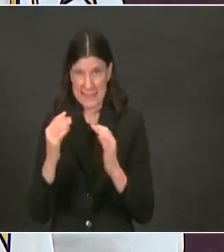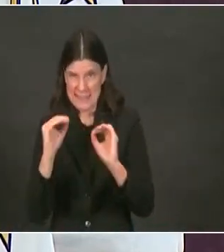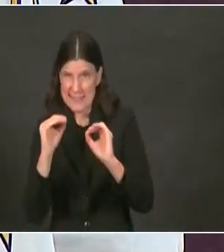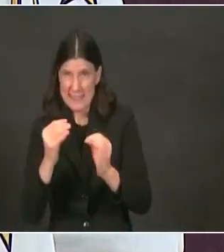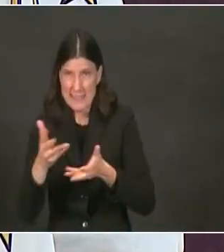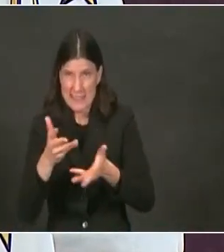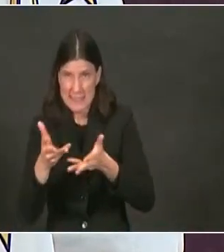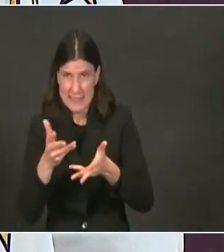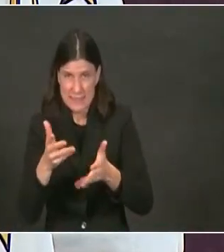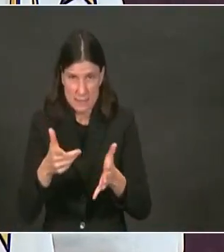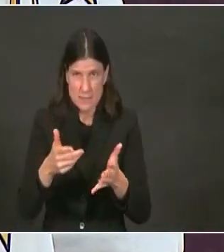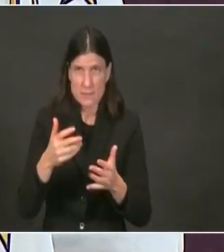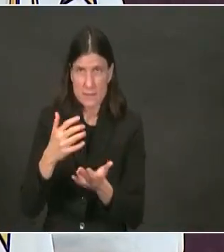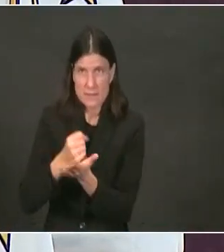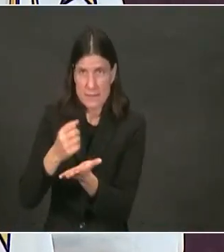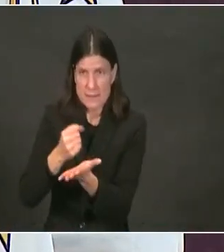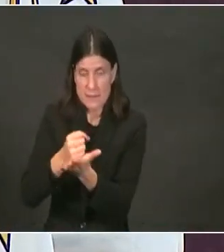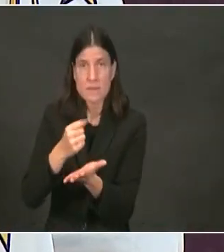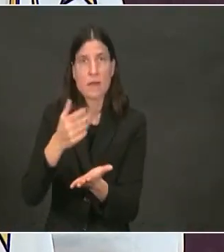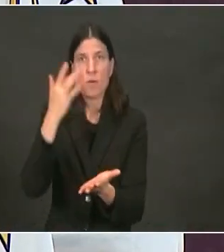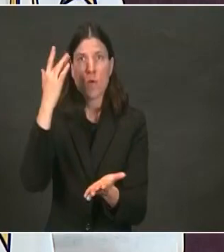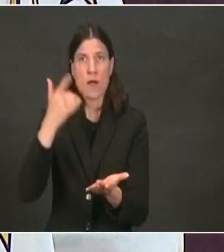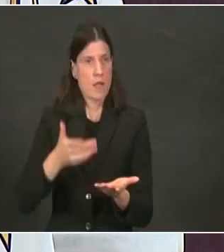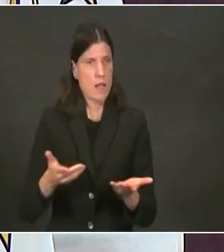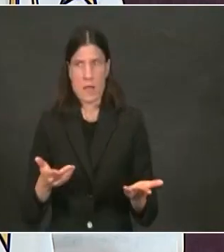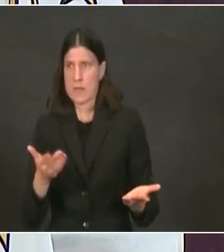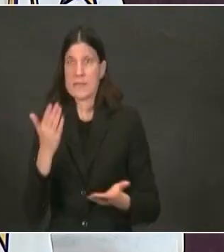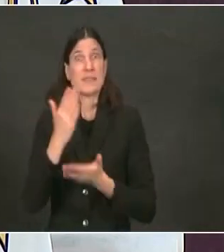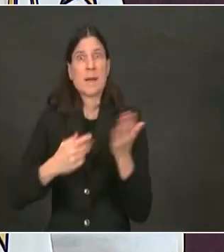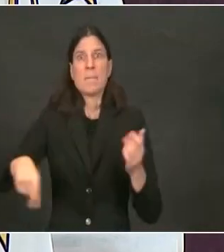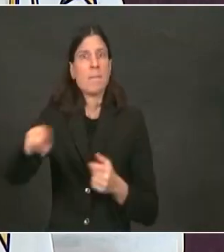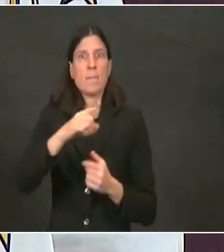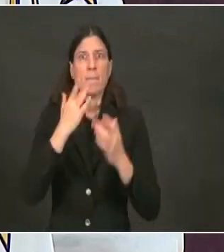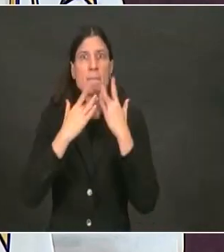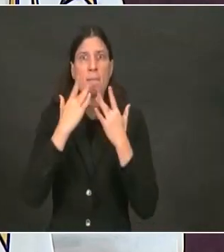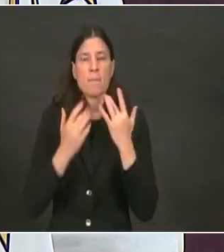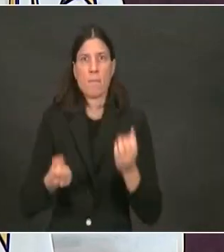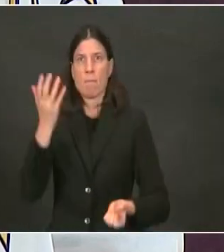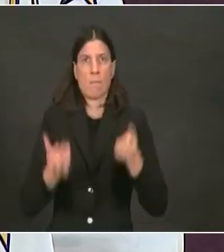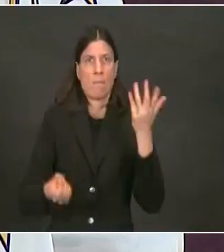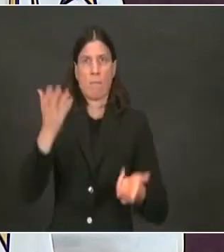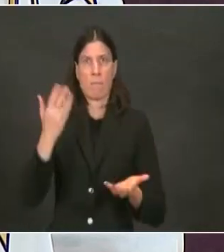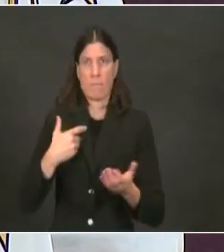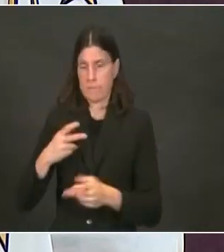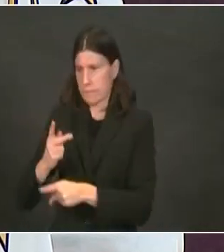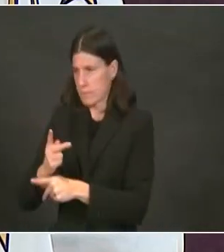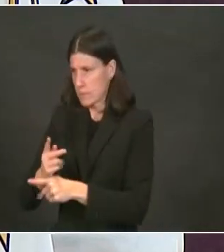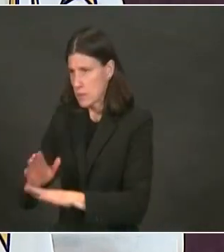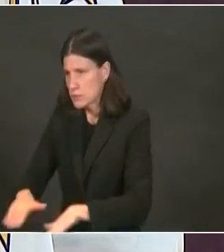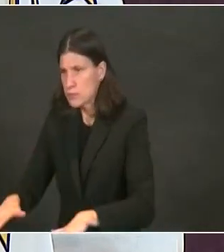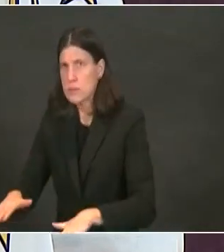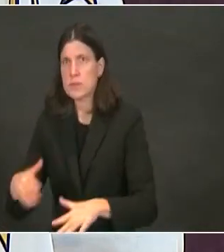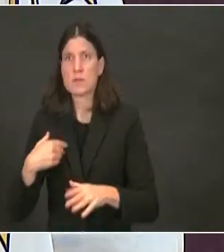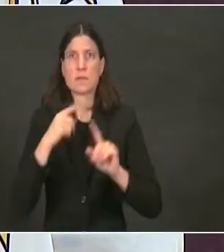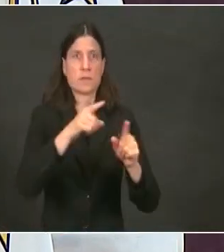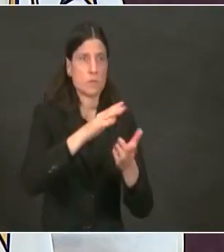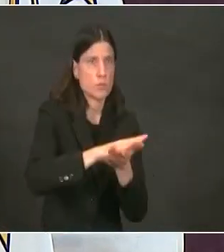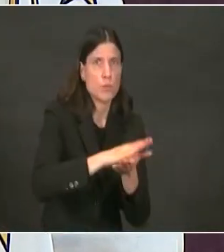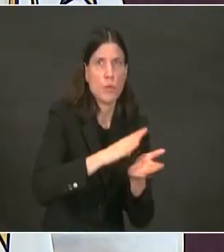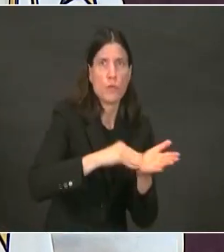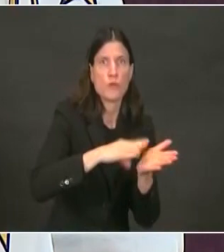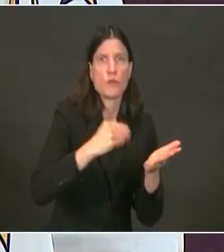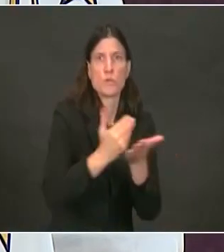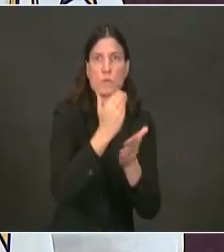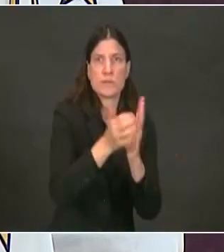housing help, rental help, child care, transportation. I am